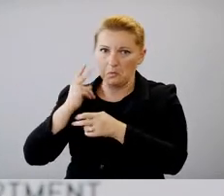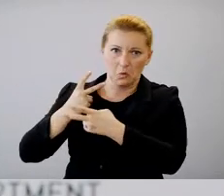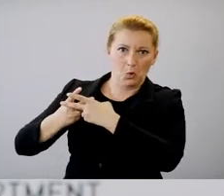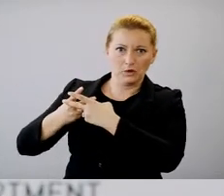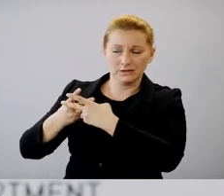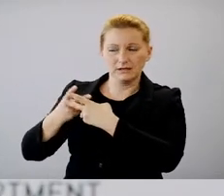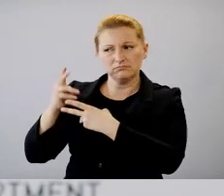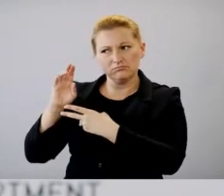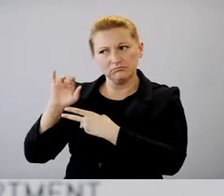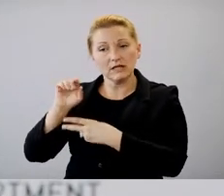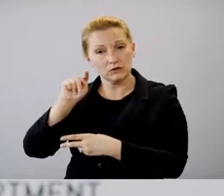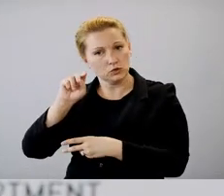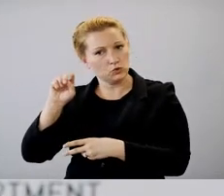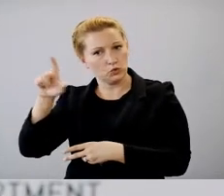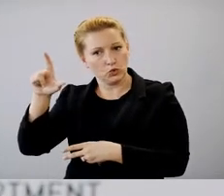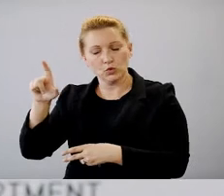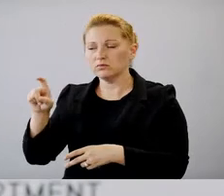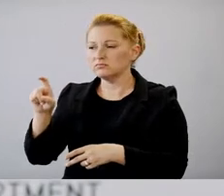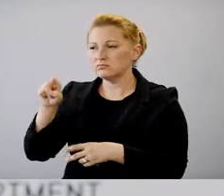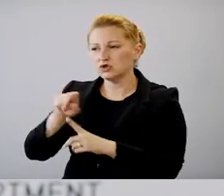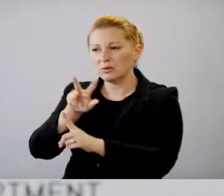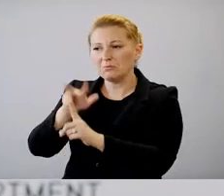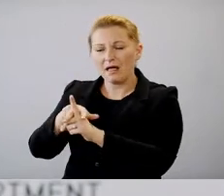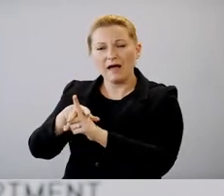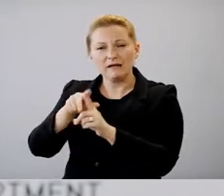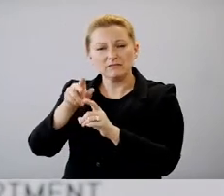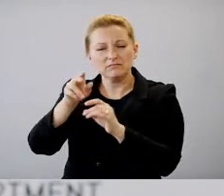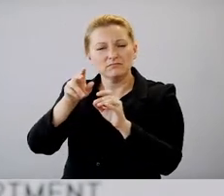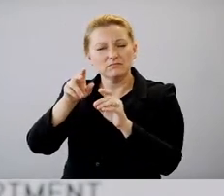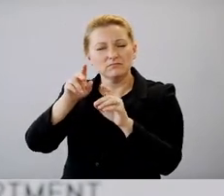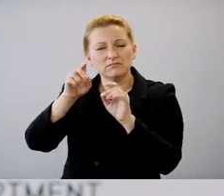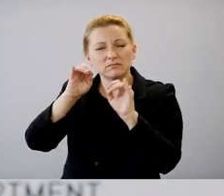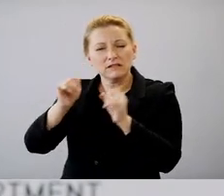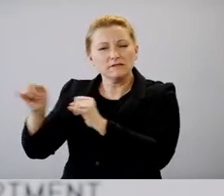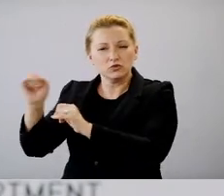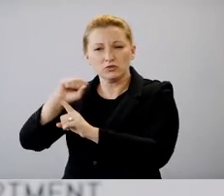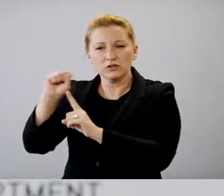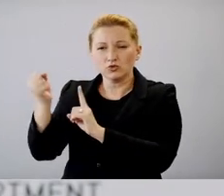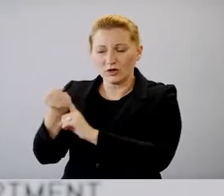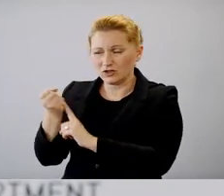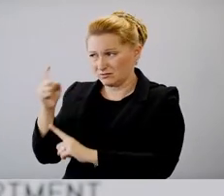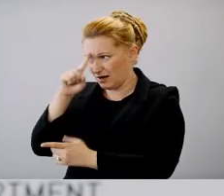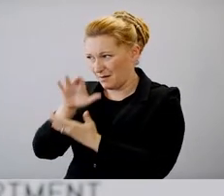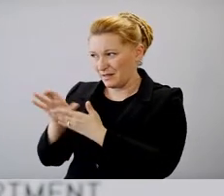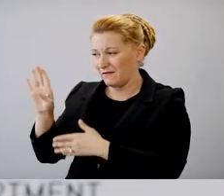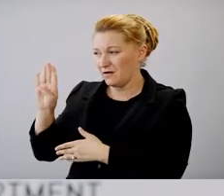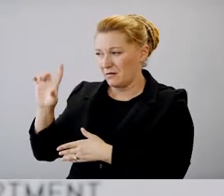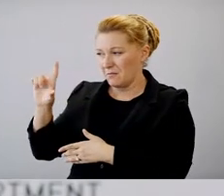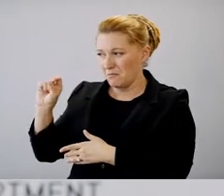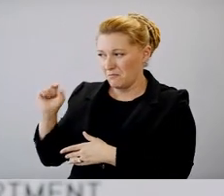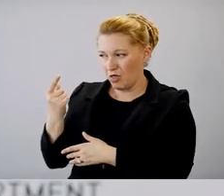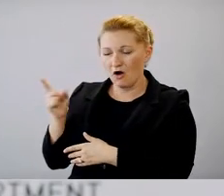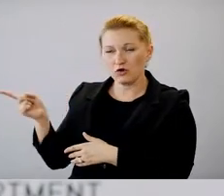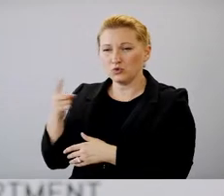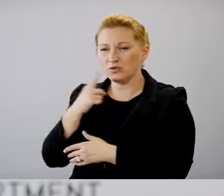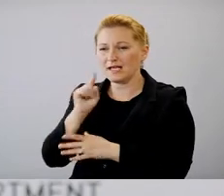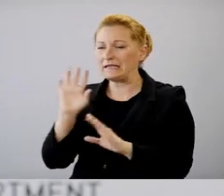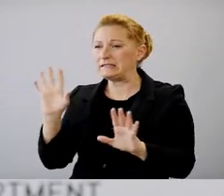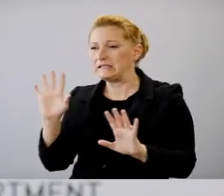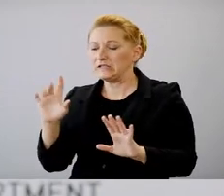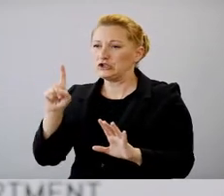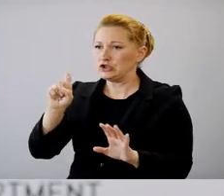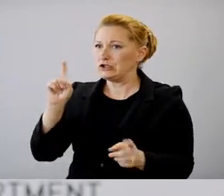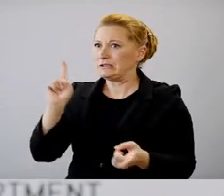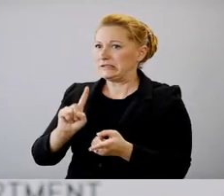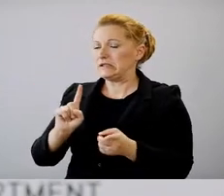and that it, you know, it should be case by case. I believe in your blog earlier this week, you said, you know, um, it's a tool that should be used, I think, sparingly. Um,